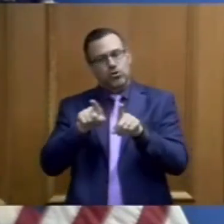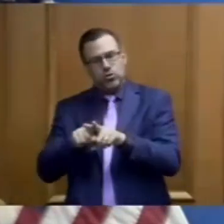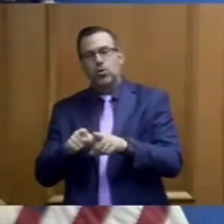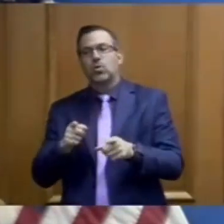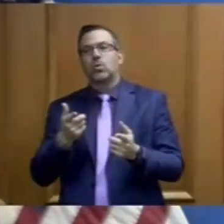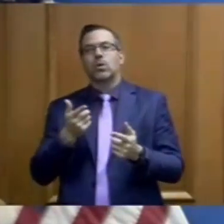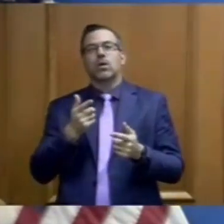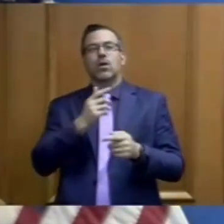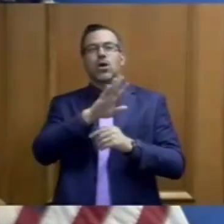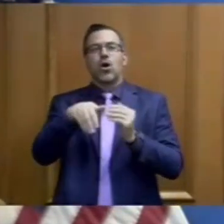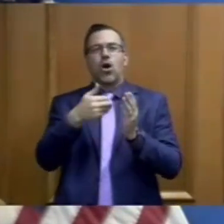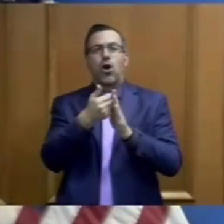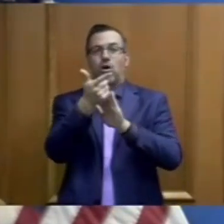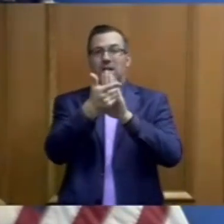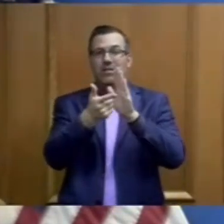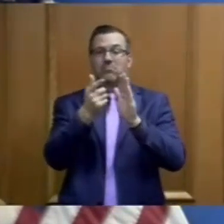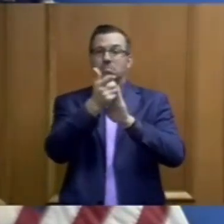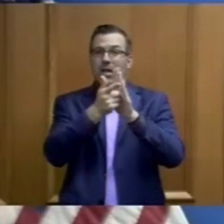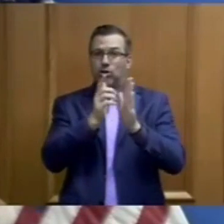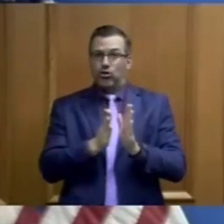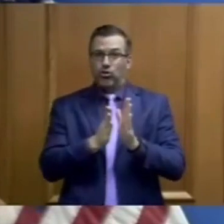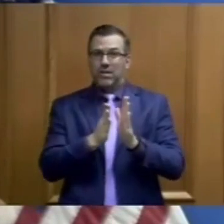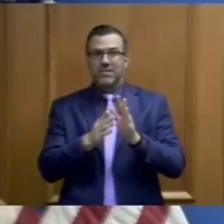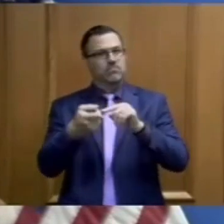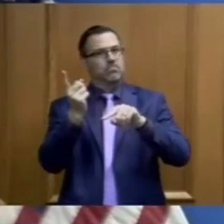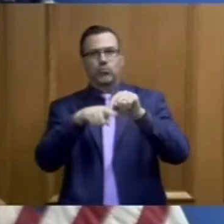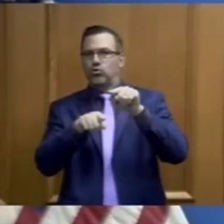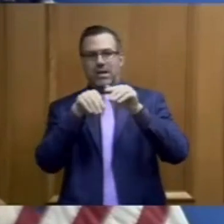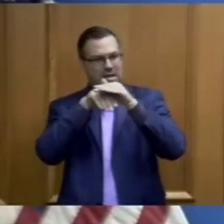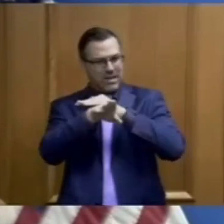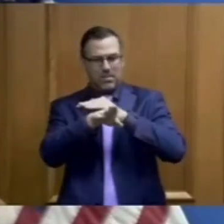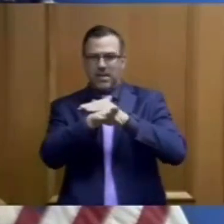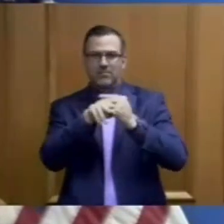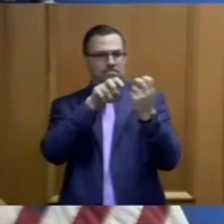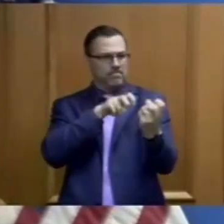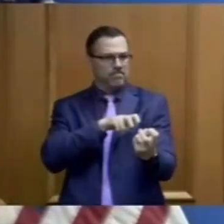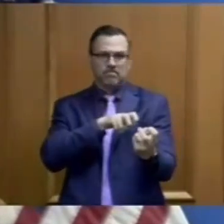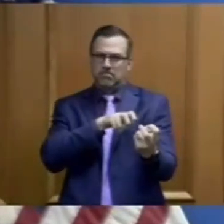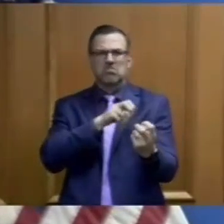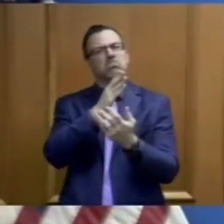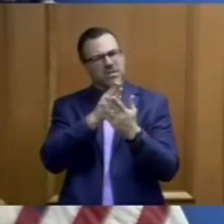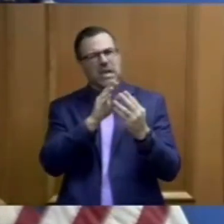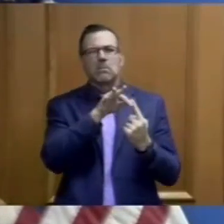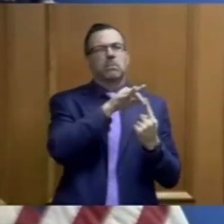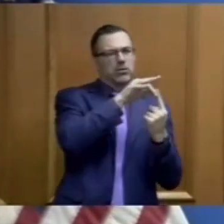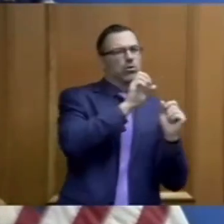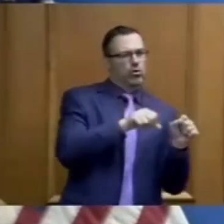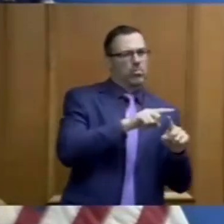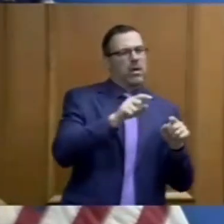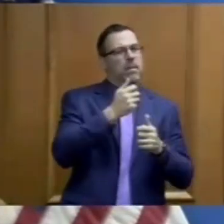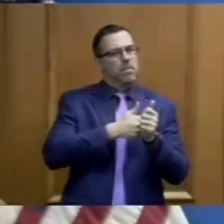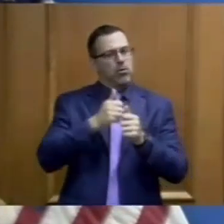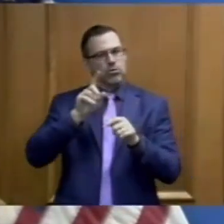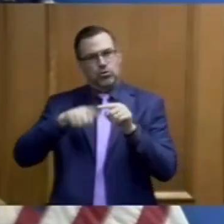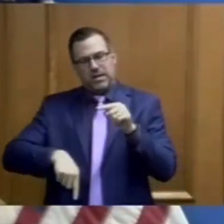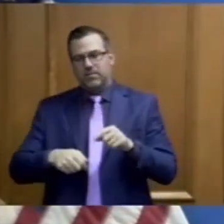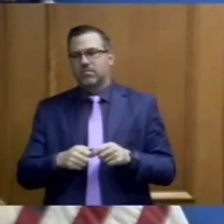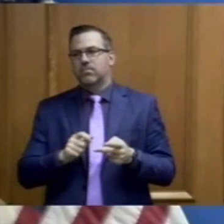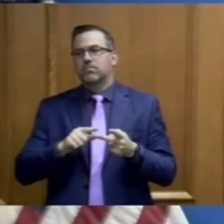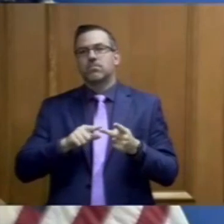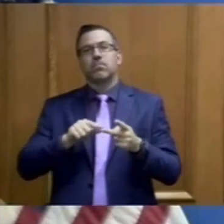all legal visits with the exception of certain special circumstances, reducing the number of inmate work crews,